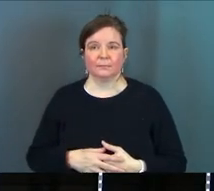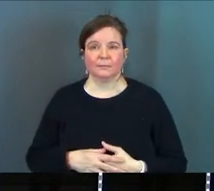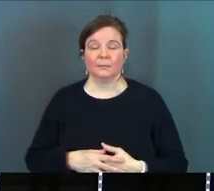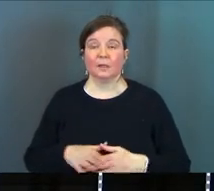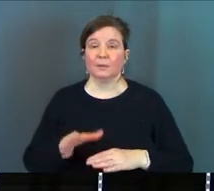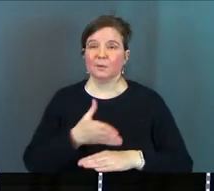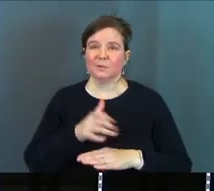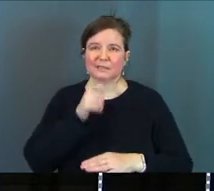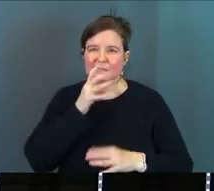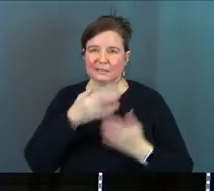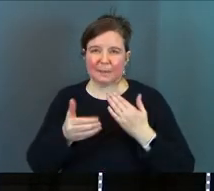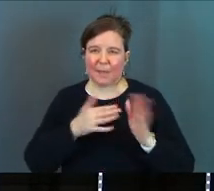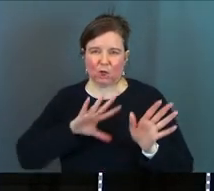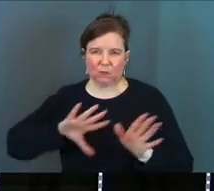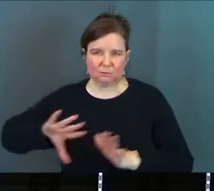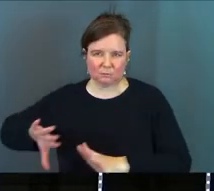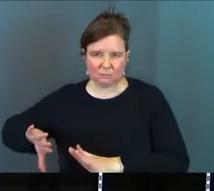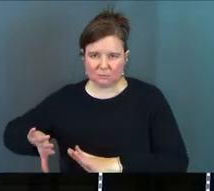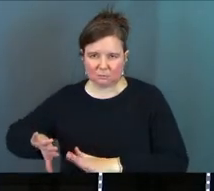but the music doesn't matter